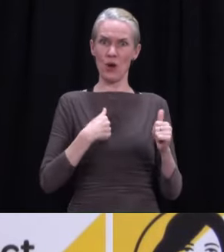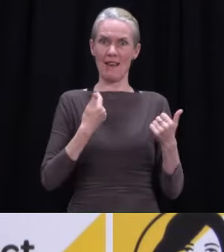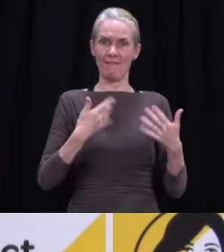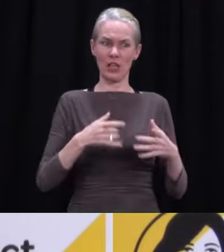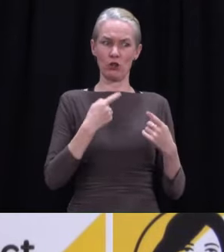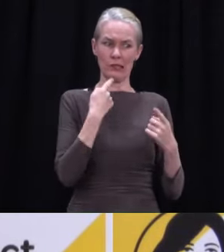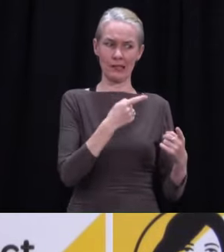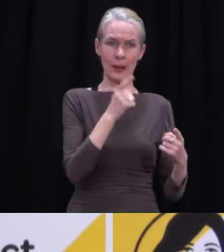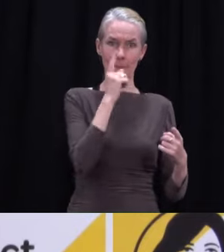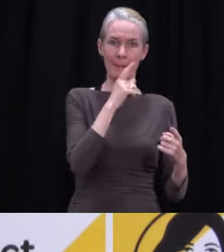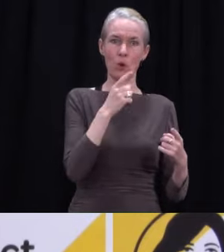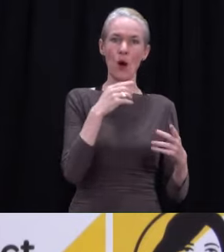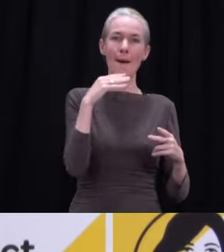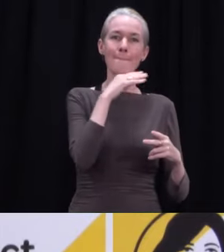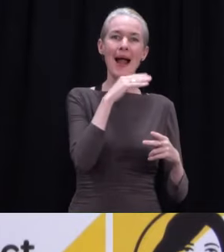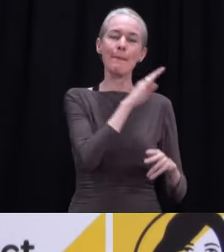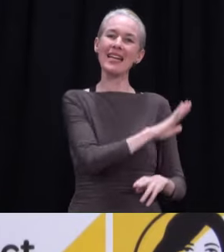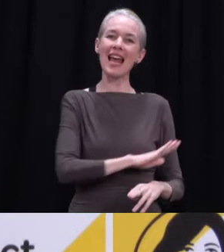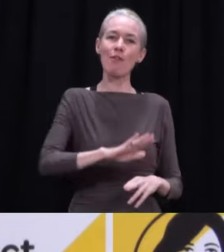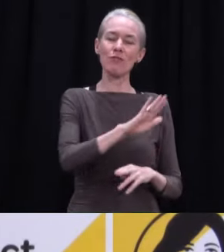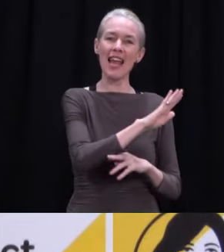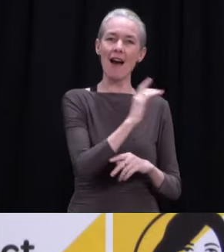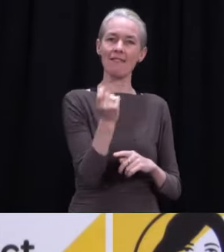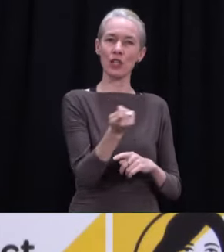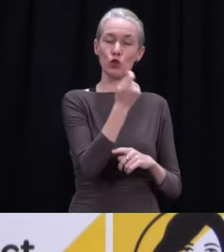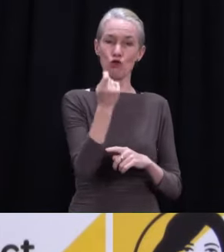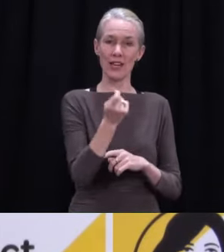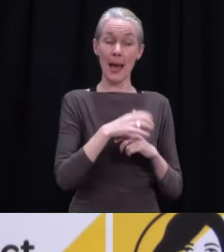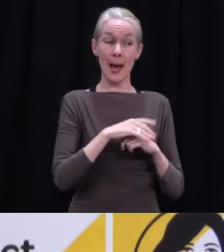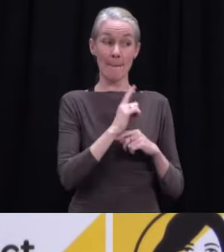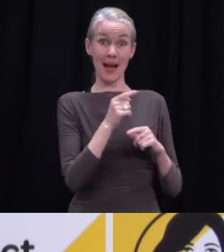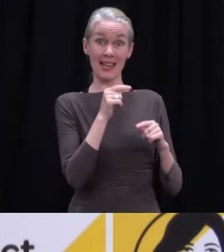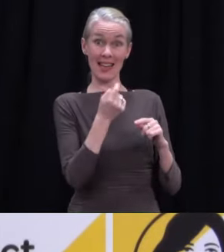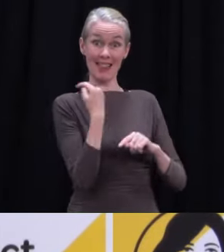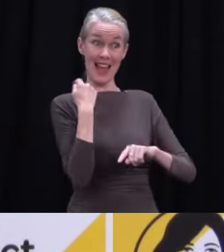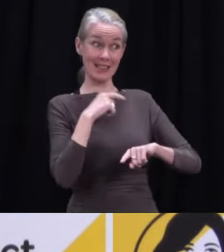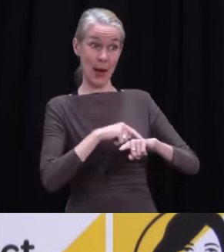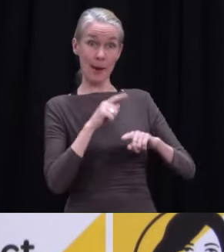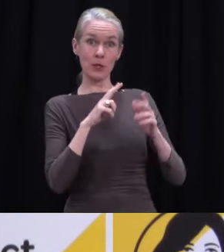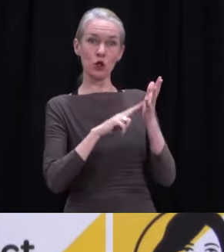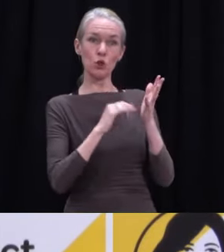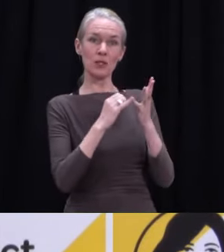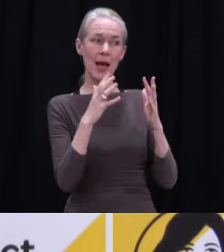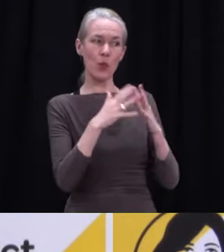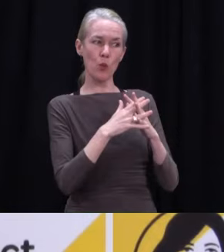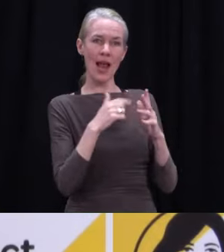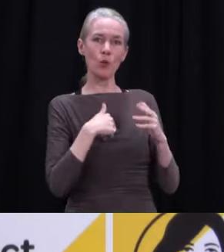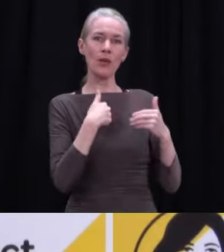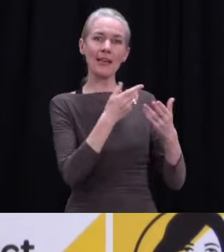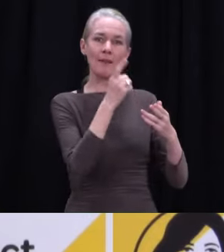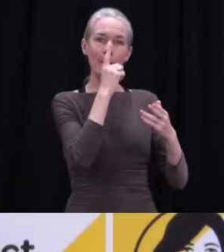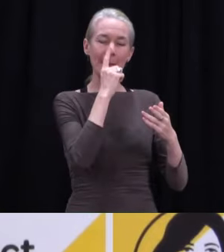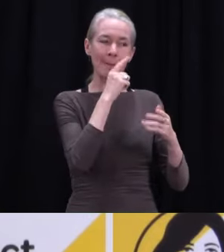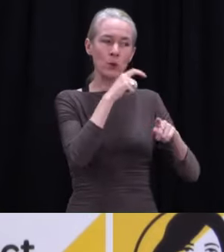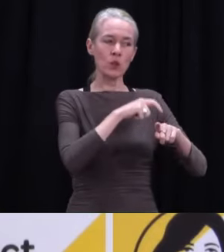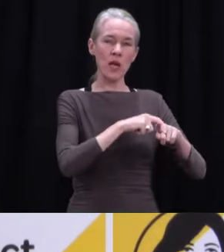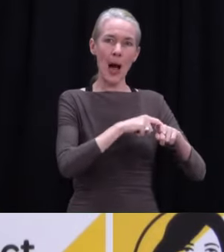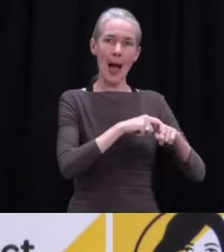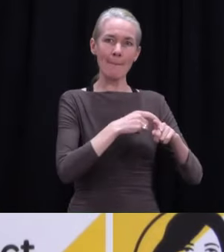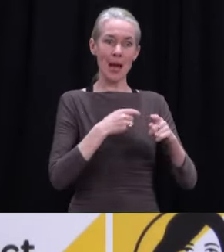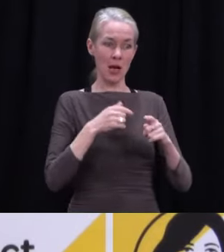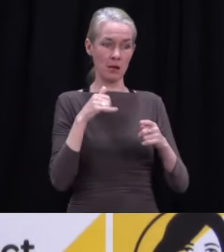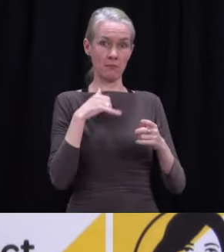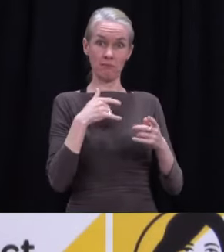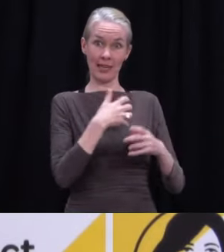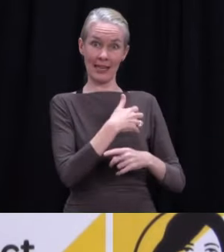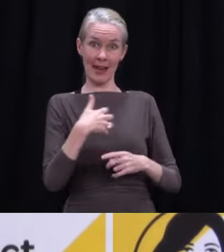there was a sort of a window for people to come back on sort of repatriation flights. But having given advice and the government